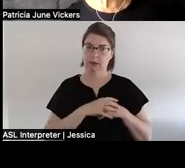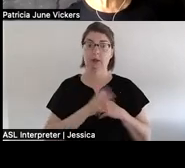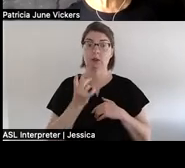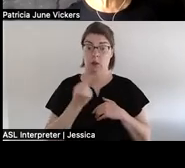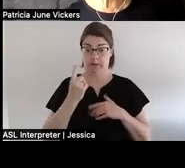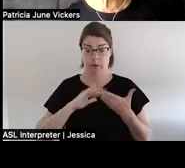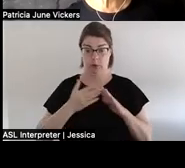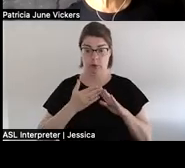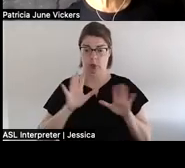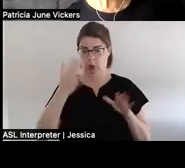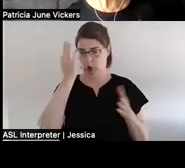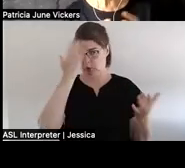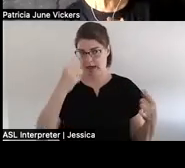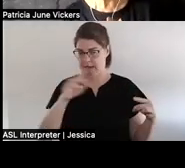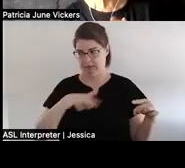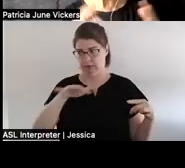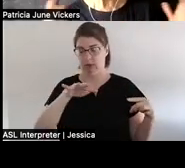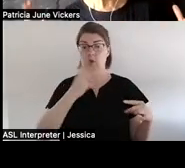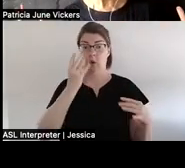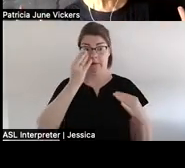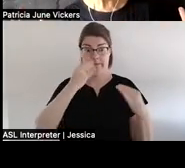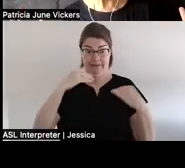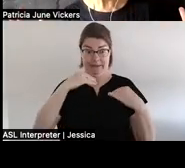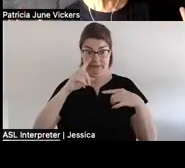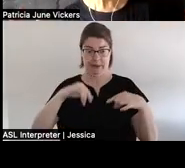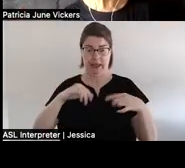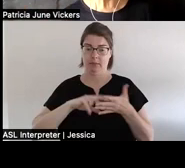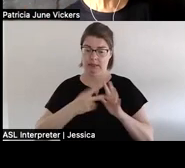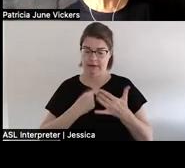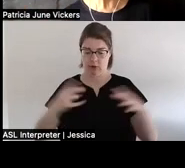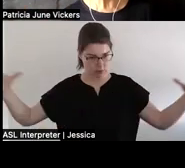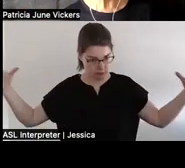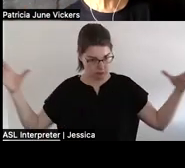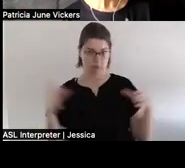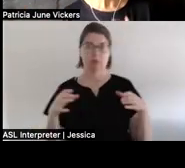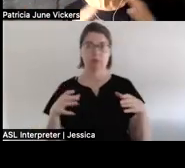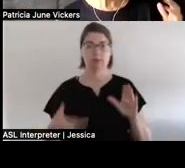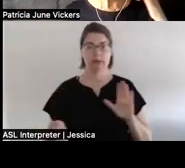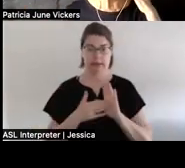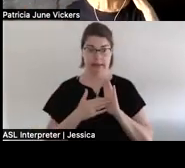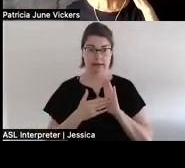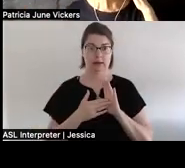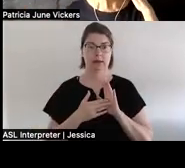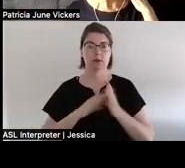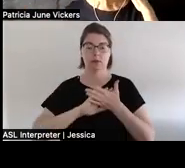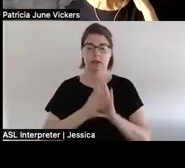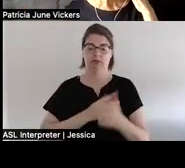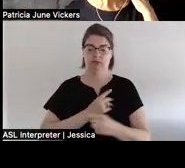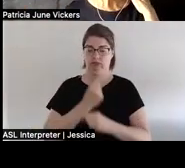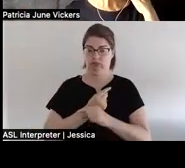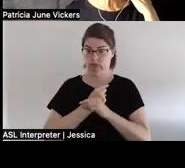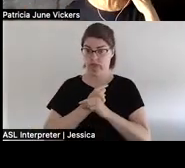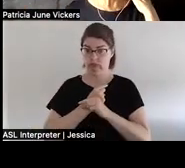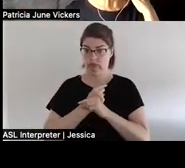the community knew about it so a feast brings everyone together again to make it right um